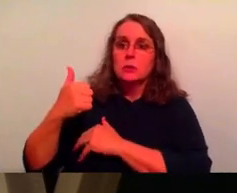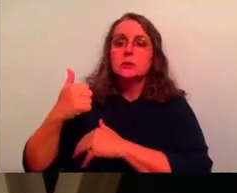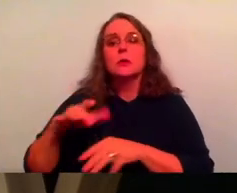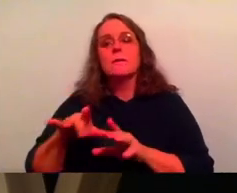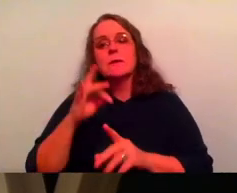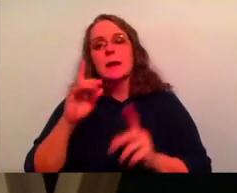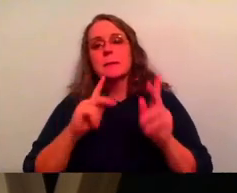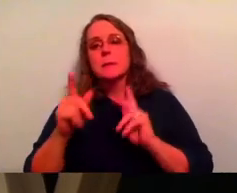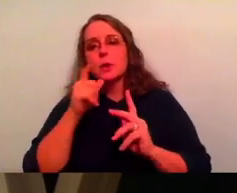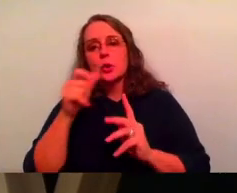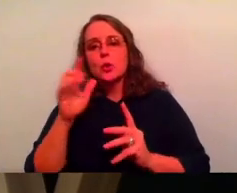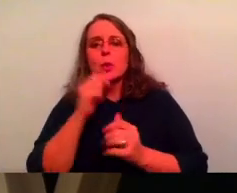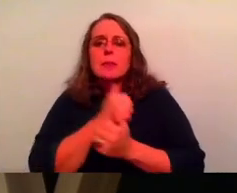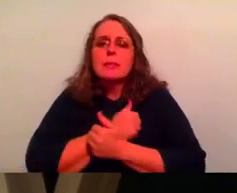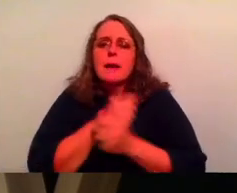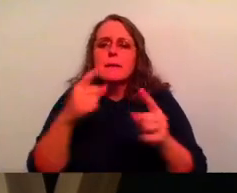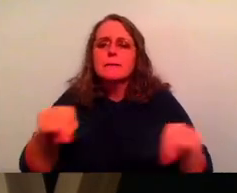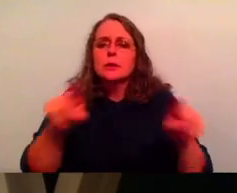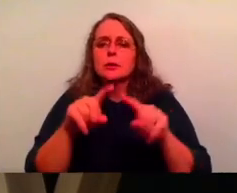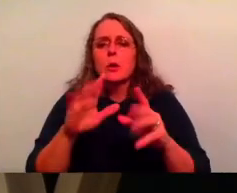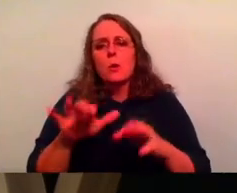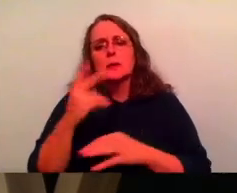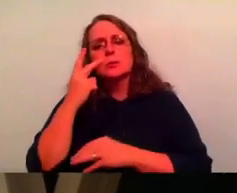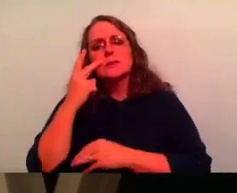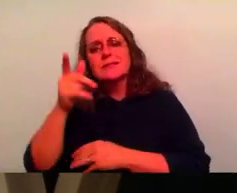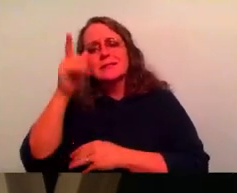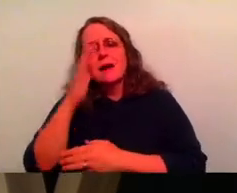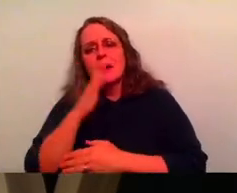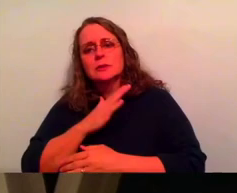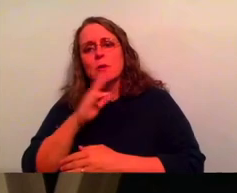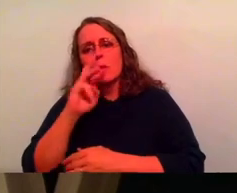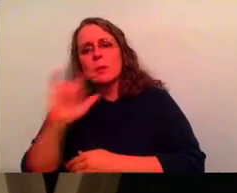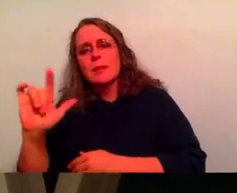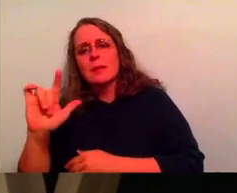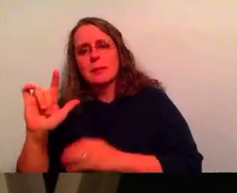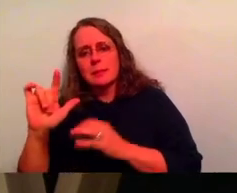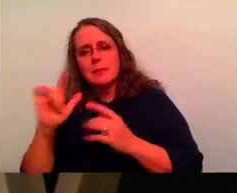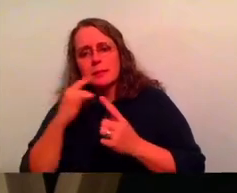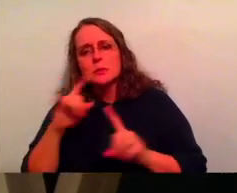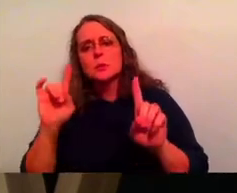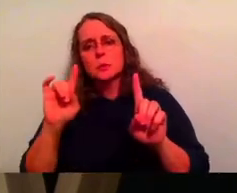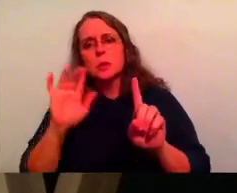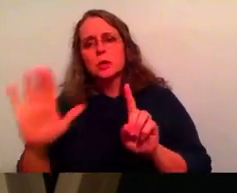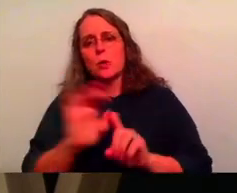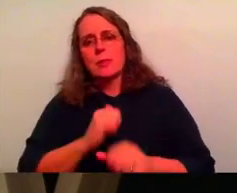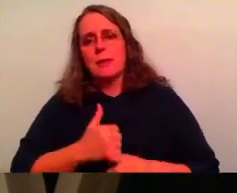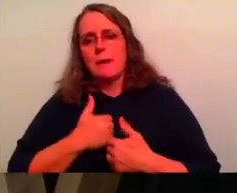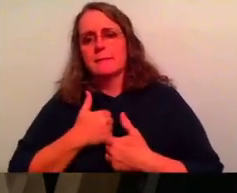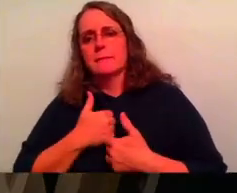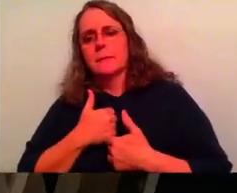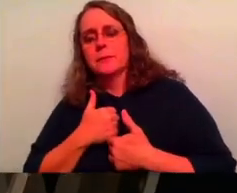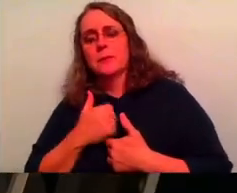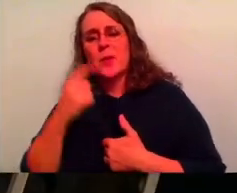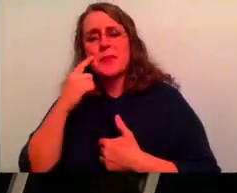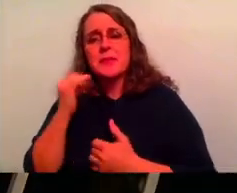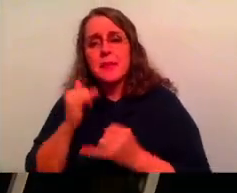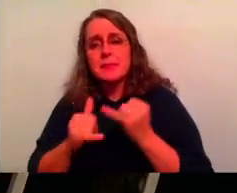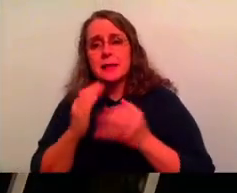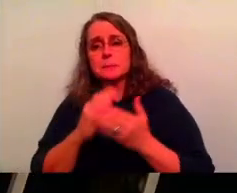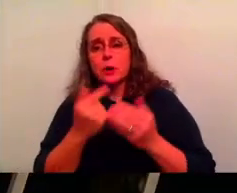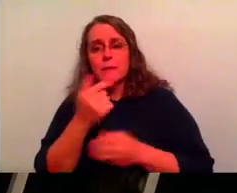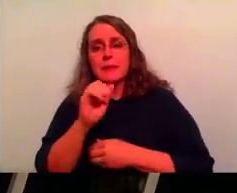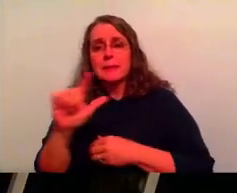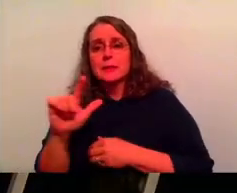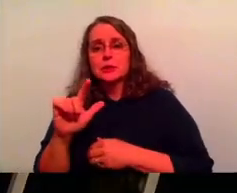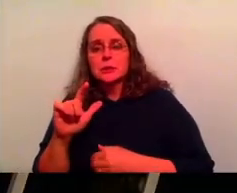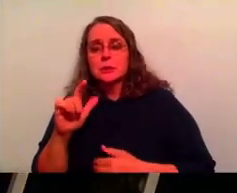who love you and want to see the Lord's will done in your life. Amen. Yeah. And I'd say this too. think, uh, like in that last part of Galatians right there, knowing that we're